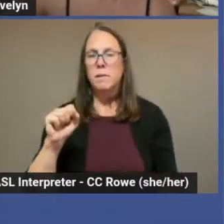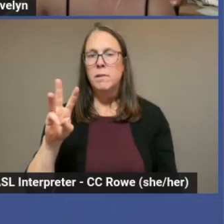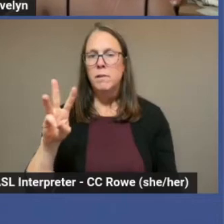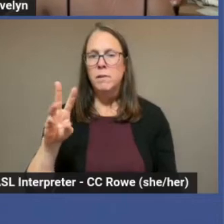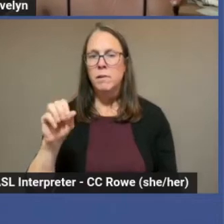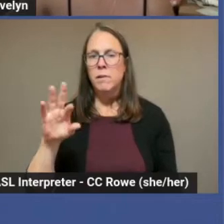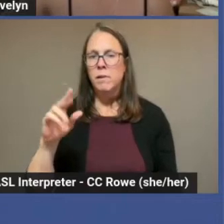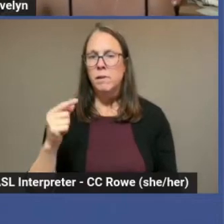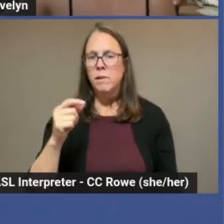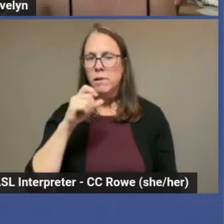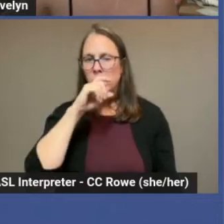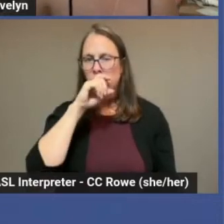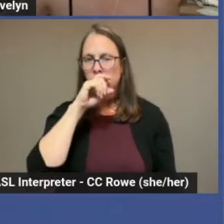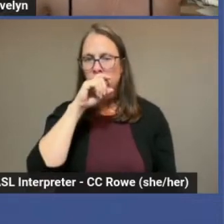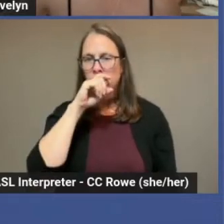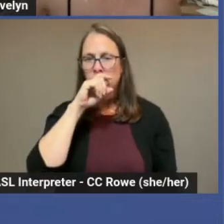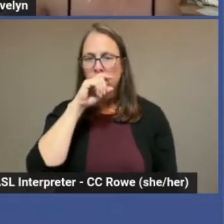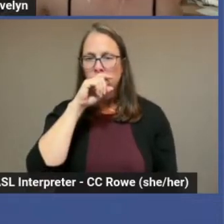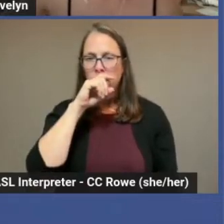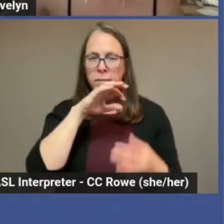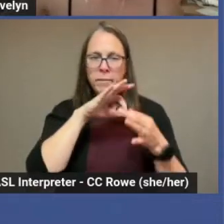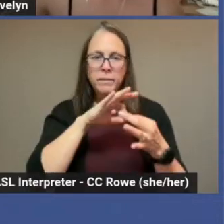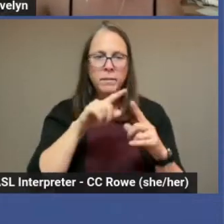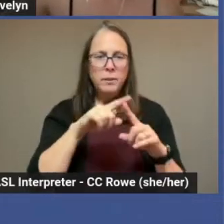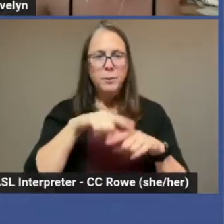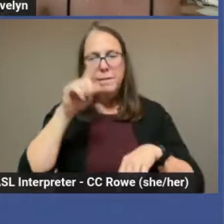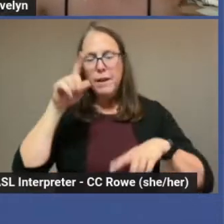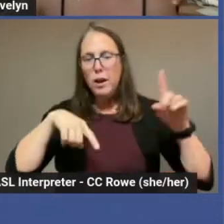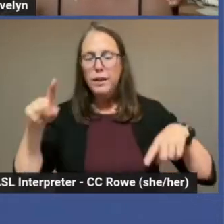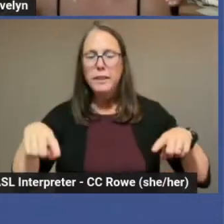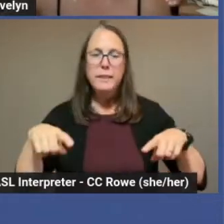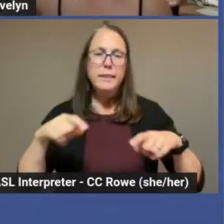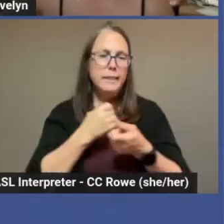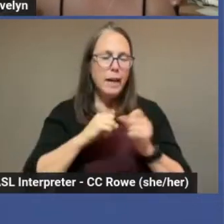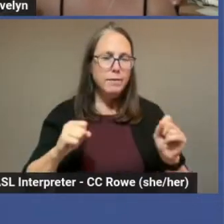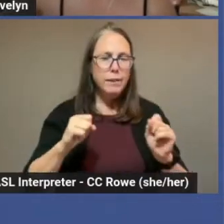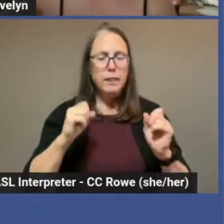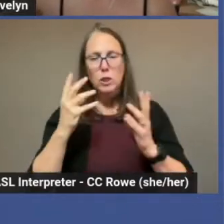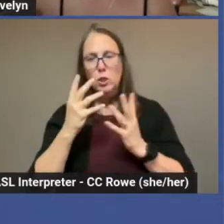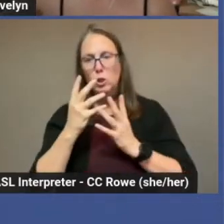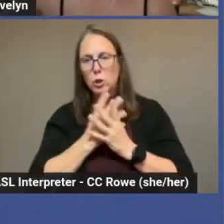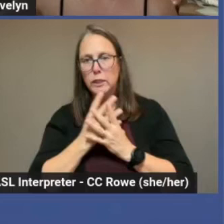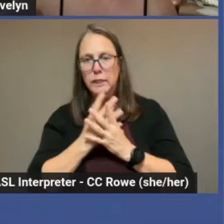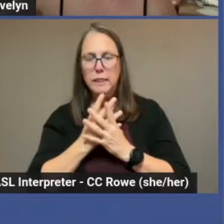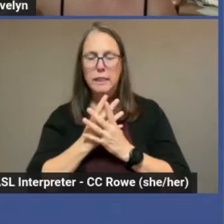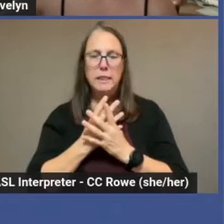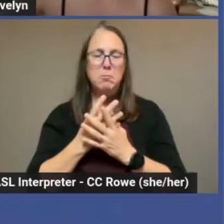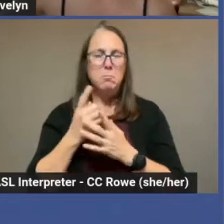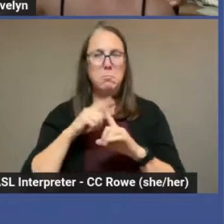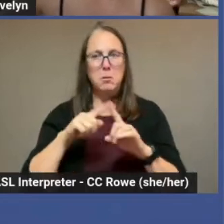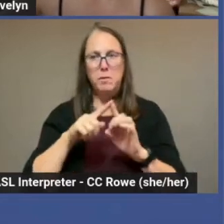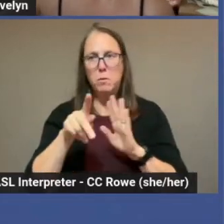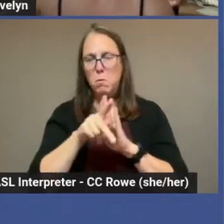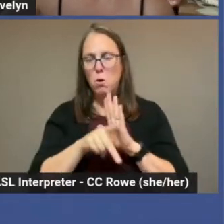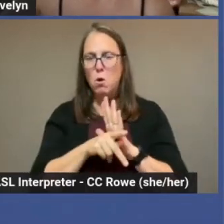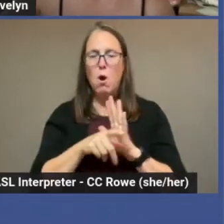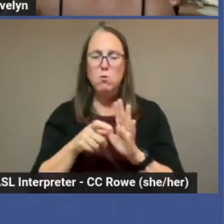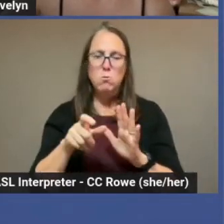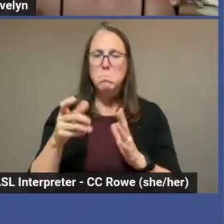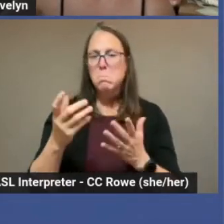orgs on various safety, know, screening safety protocols that you may want to consider.